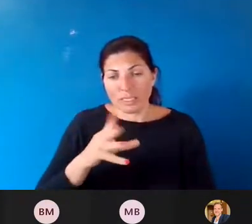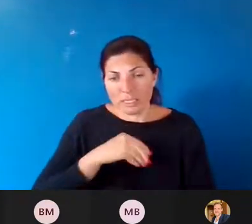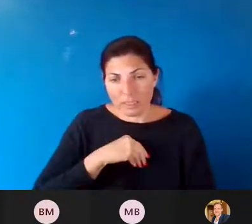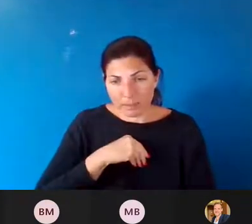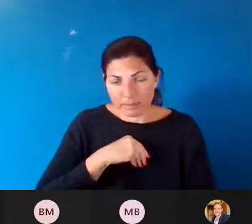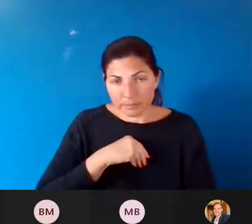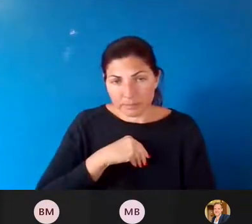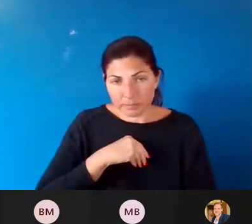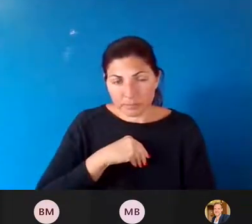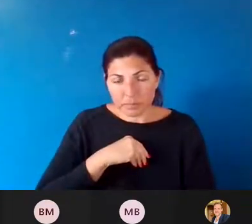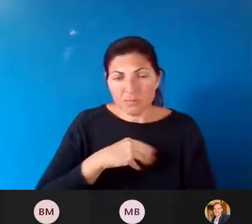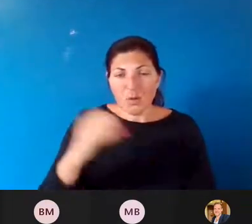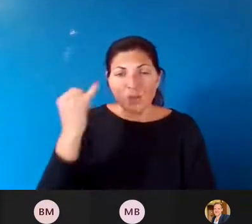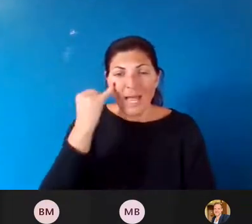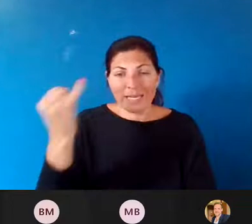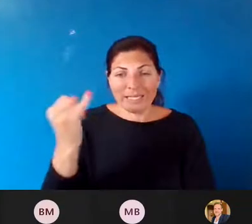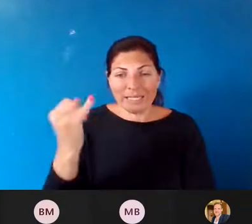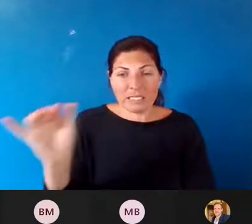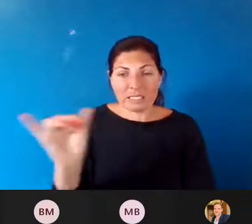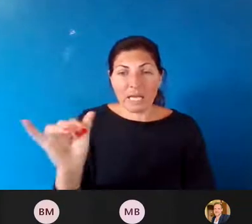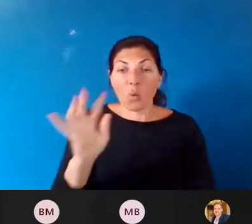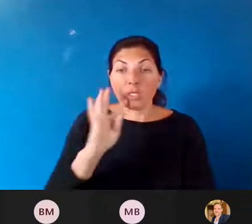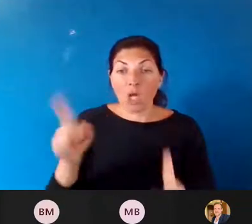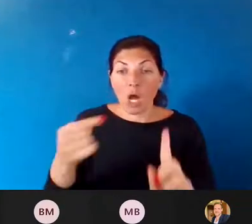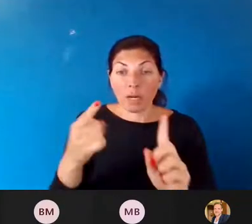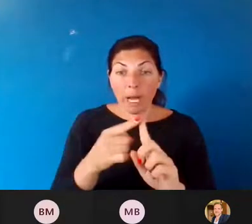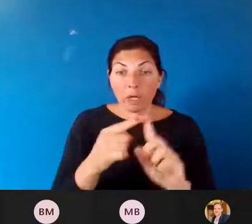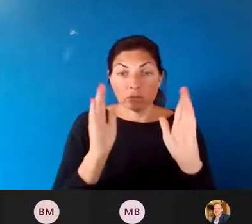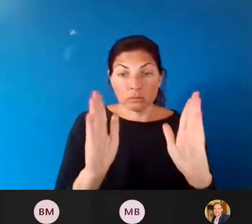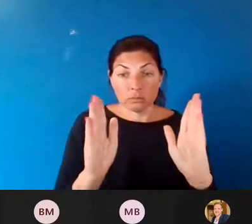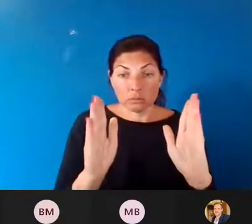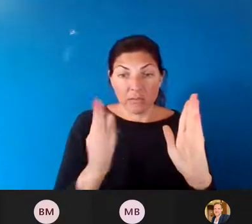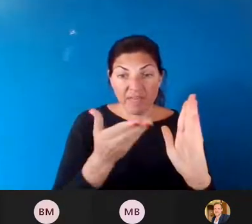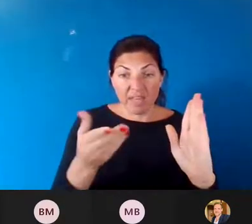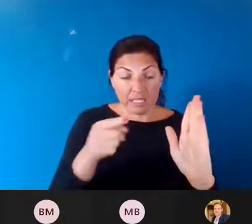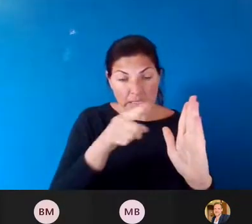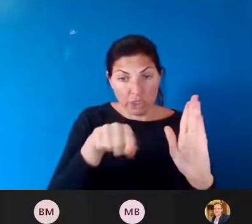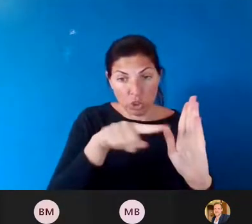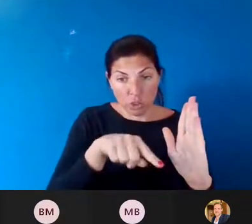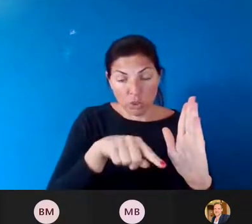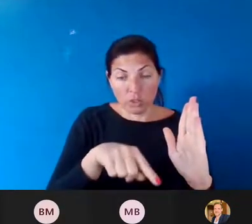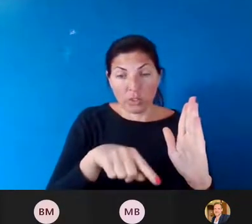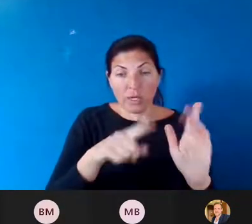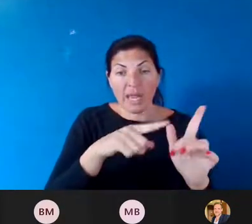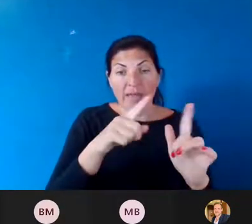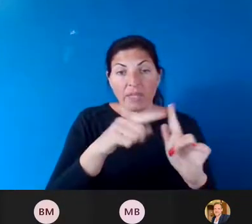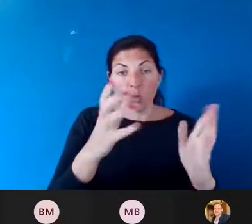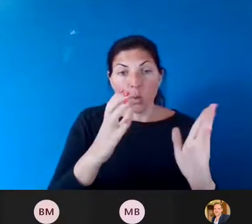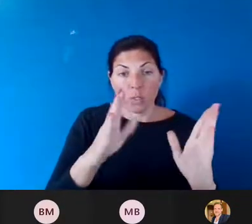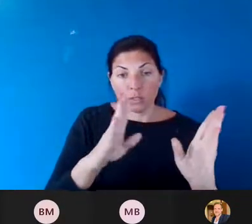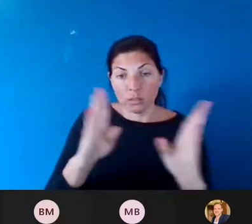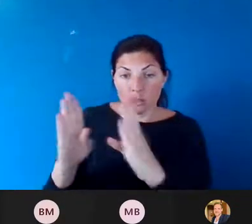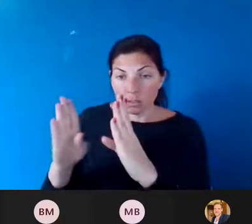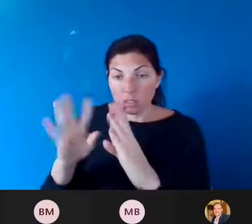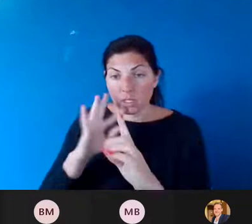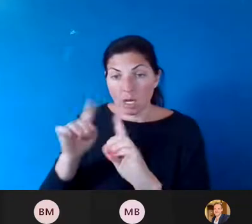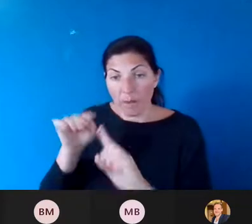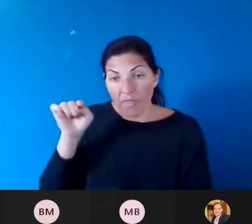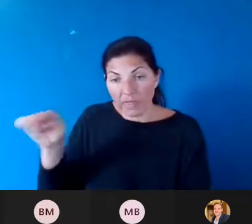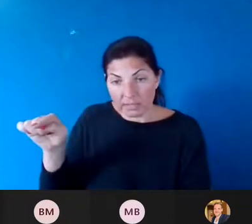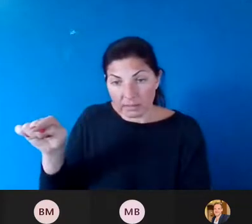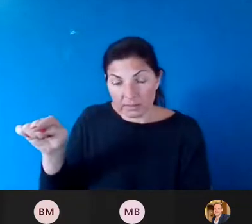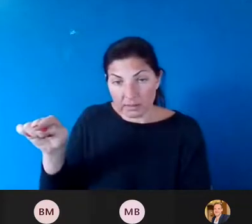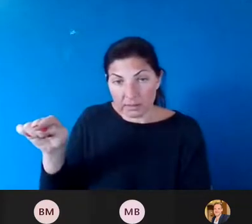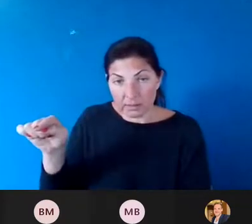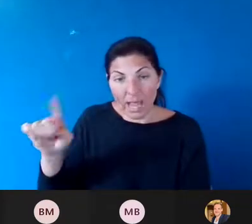idea is like this, like there's a window of things that we talk about and one wants to shift the Overton window. And that is, I think, what we can do